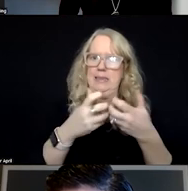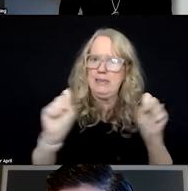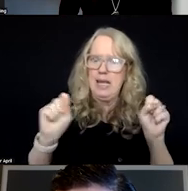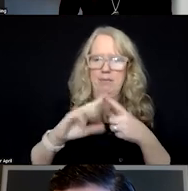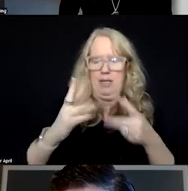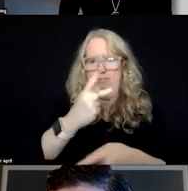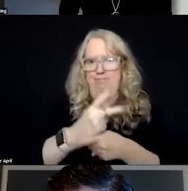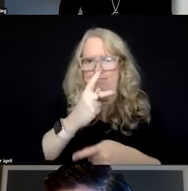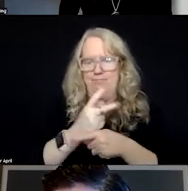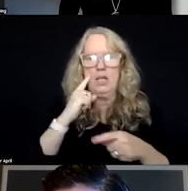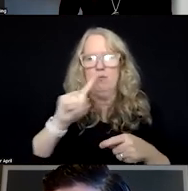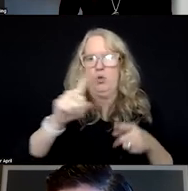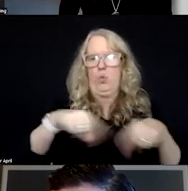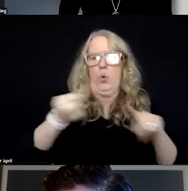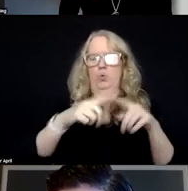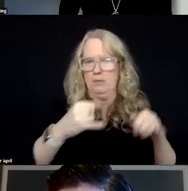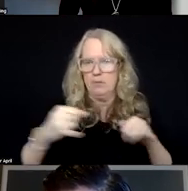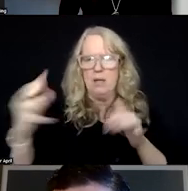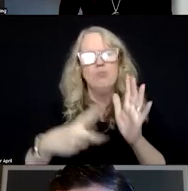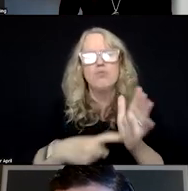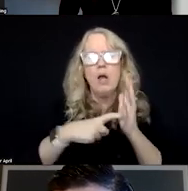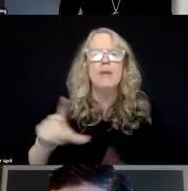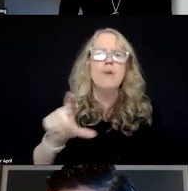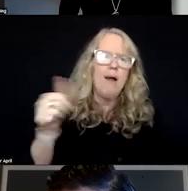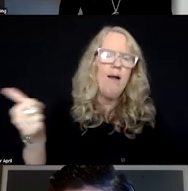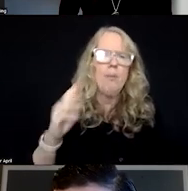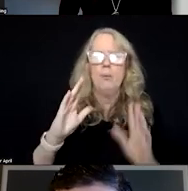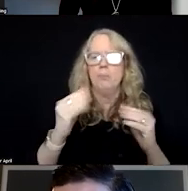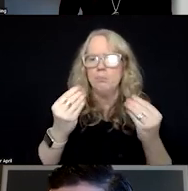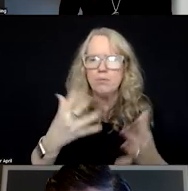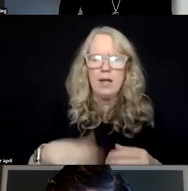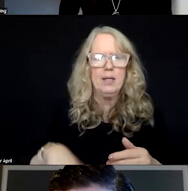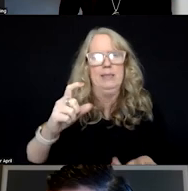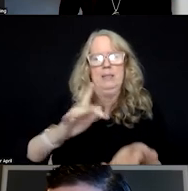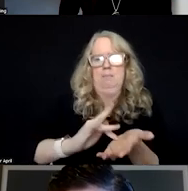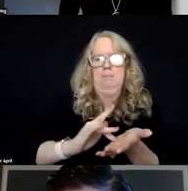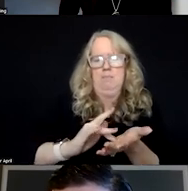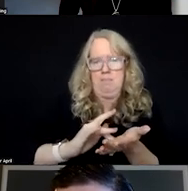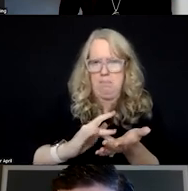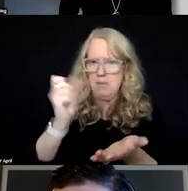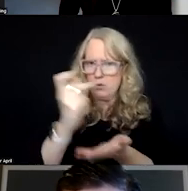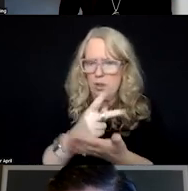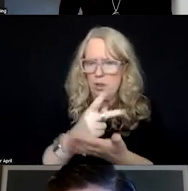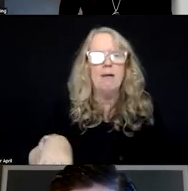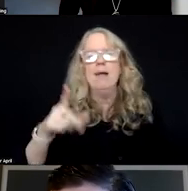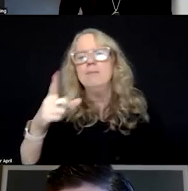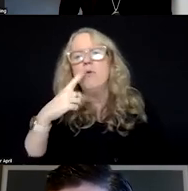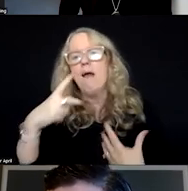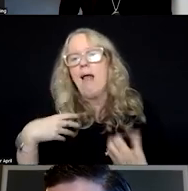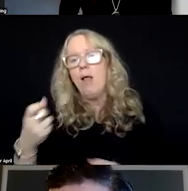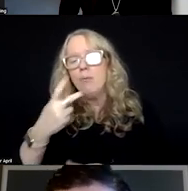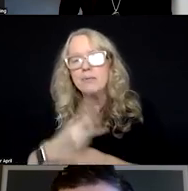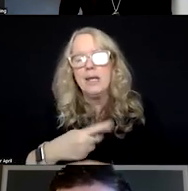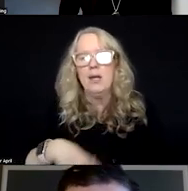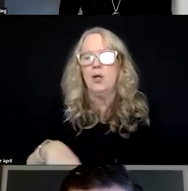for those individuals. And they do require other providers require medical clearance. Other times in health care, someone if you need a